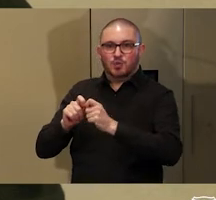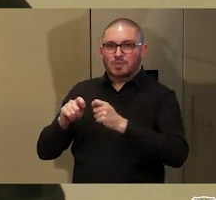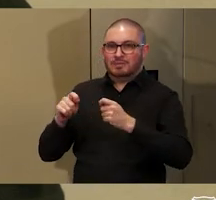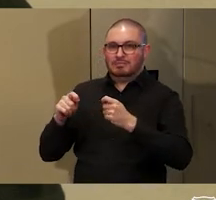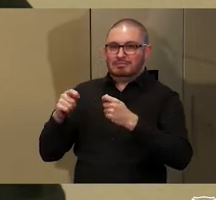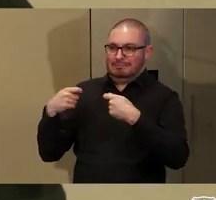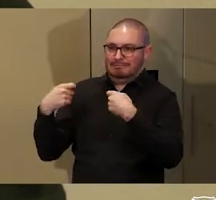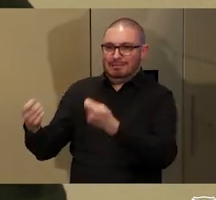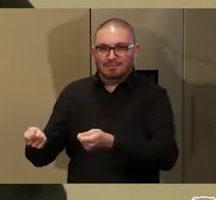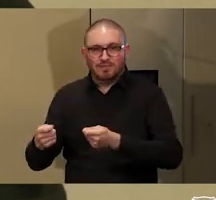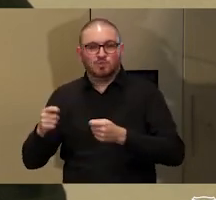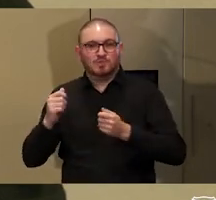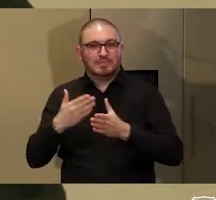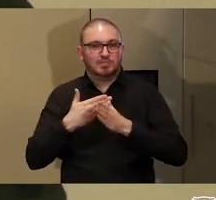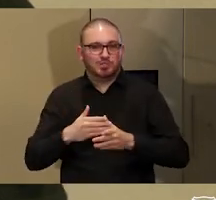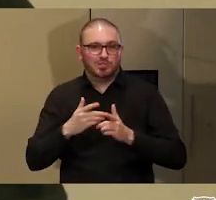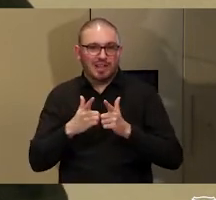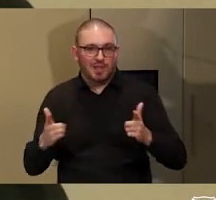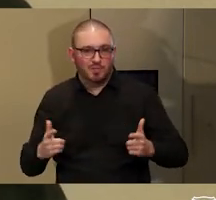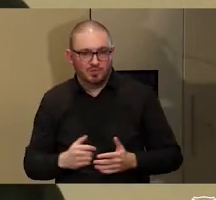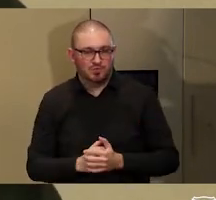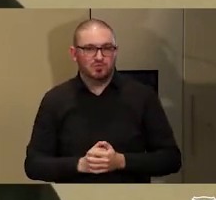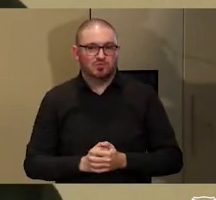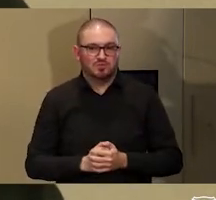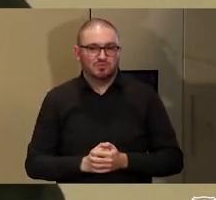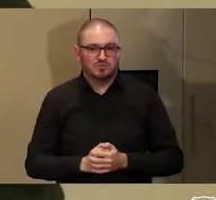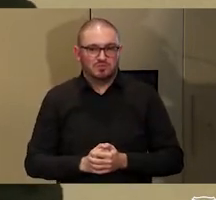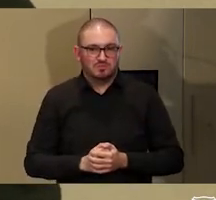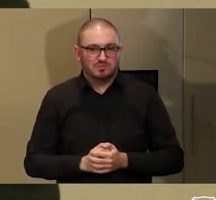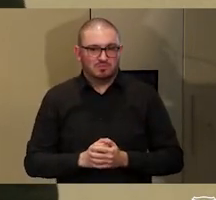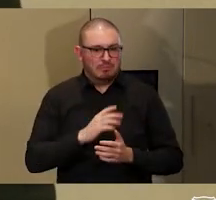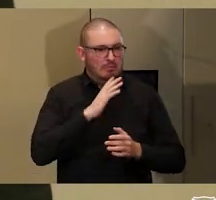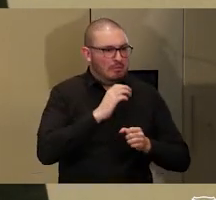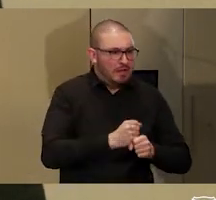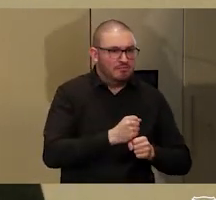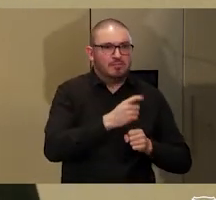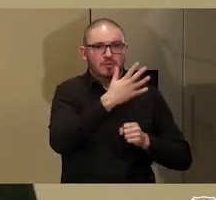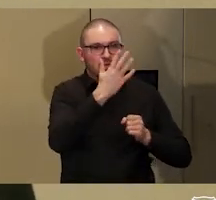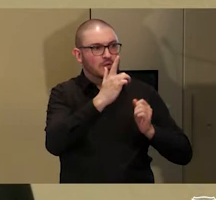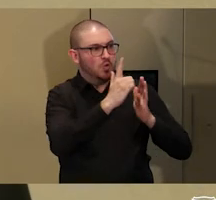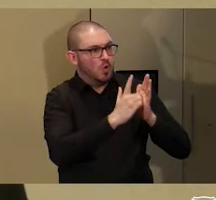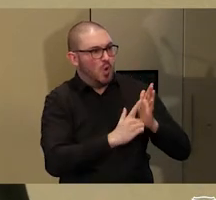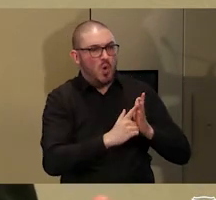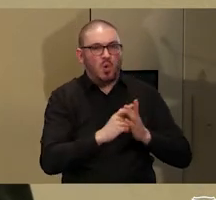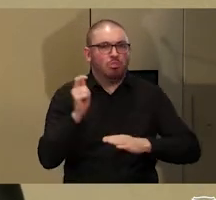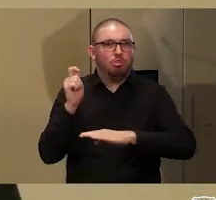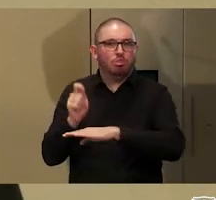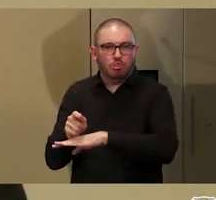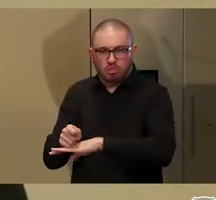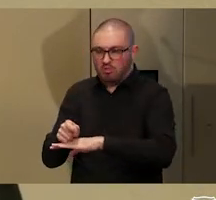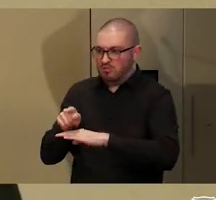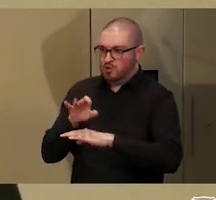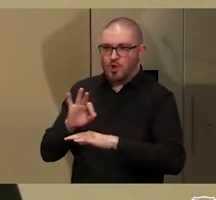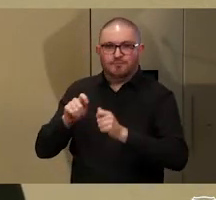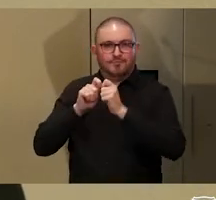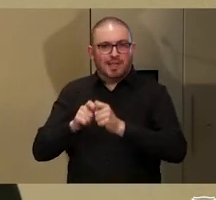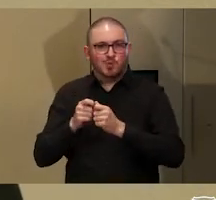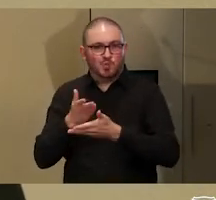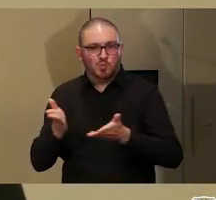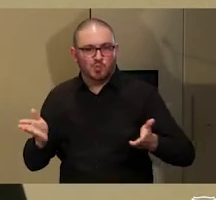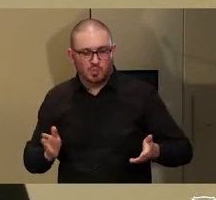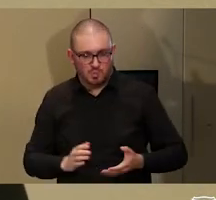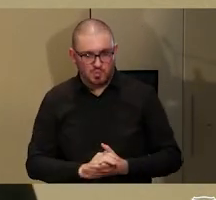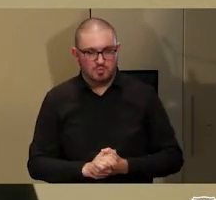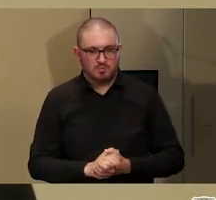knowledges in Australia to any great extent. And the practical example of this at